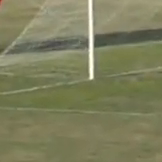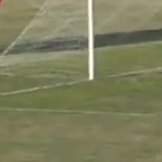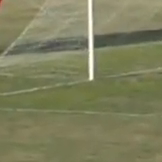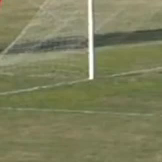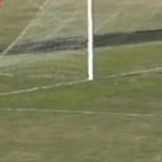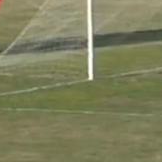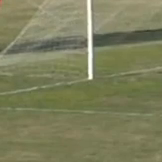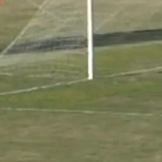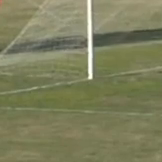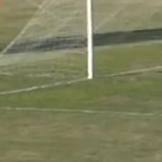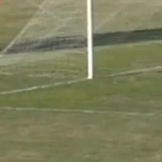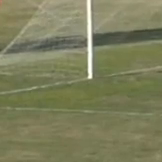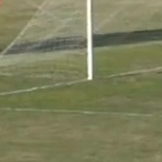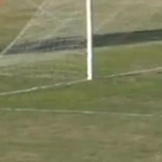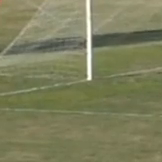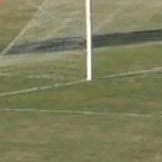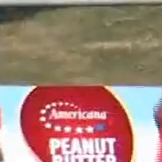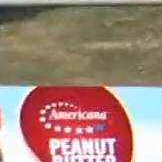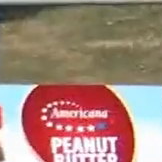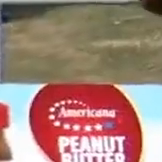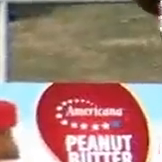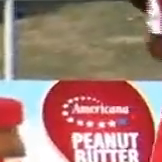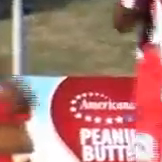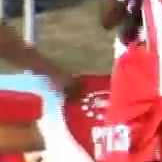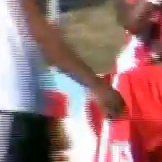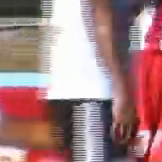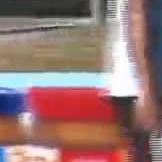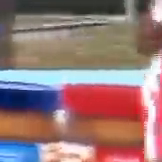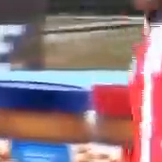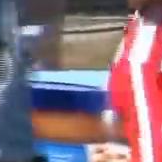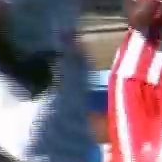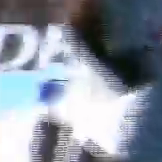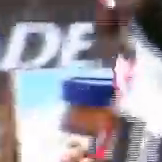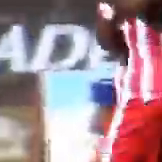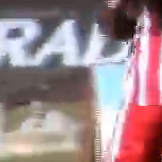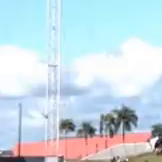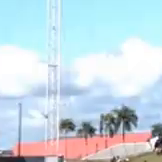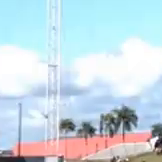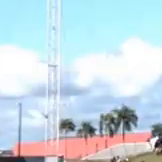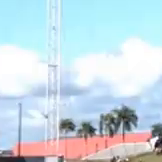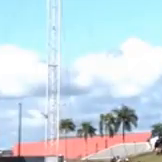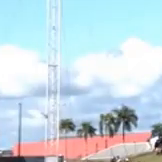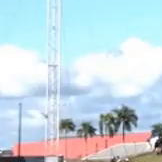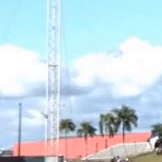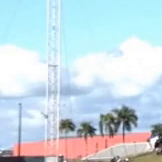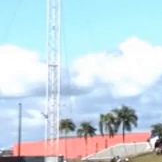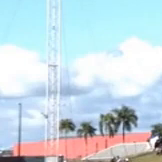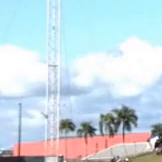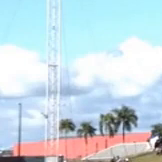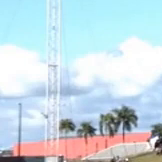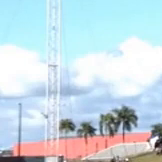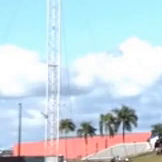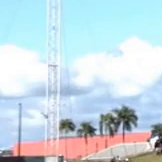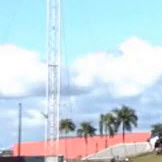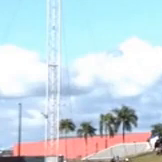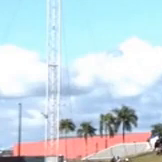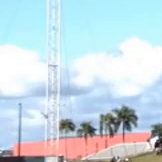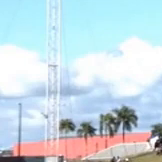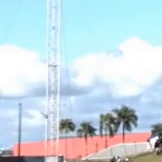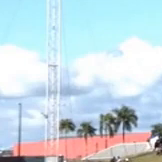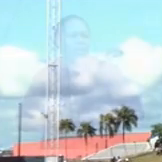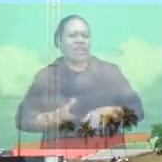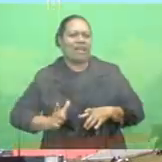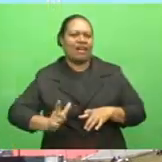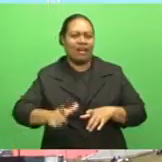by Taniela Wanga. And as I said, the pressure was coming. Everybody knows that Lombasa is a tournament